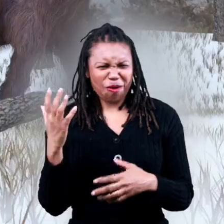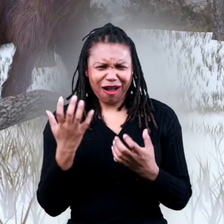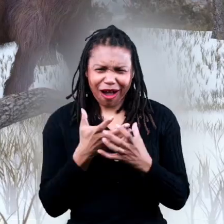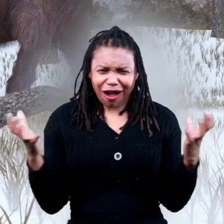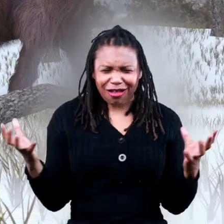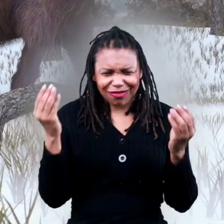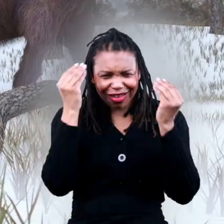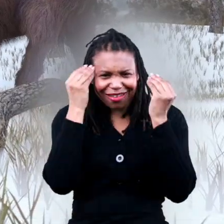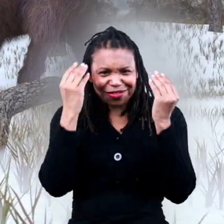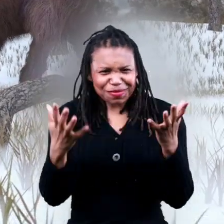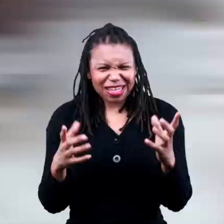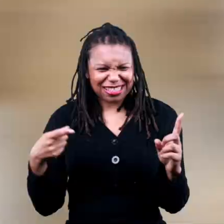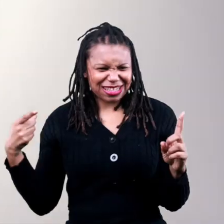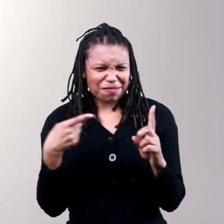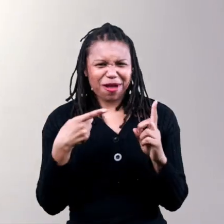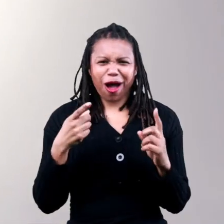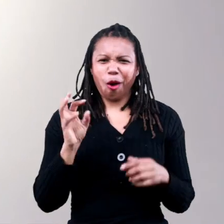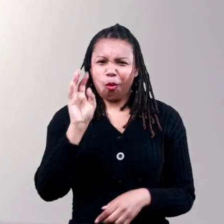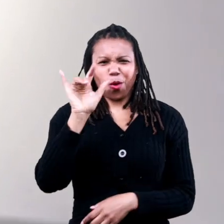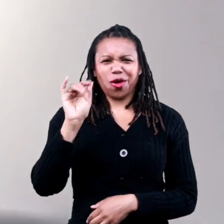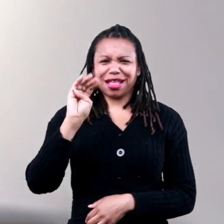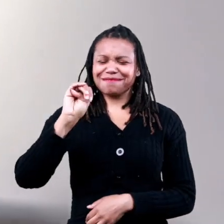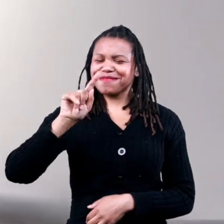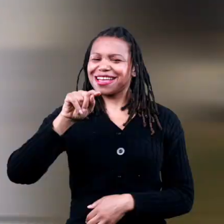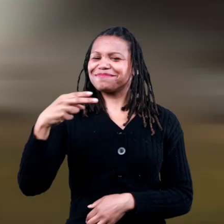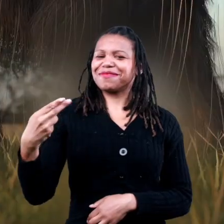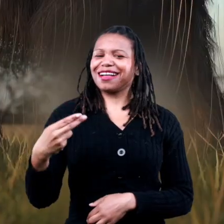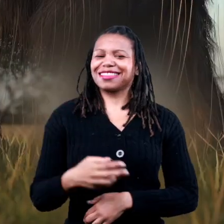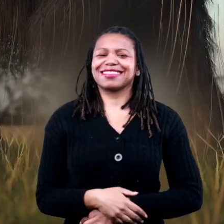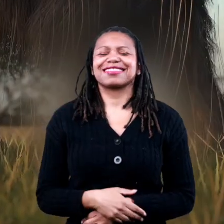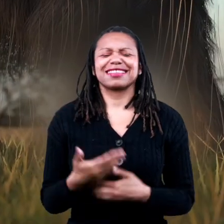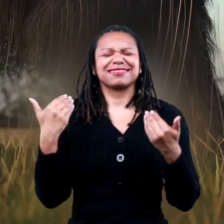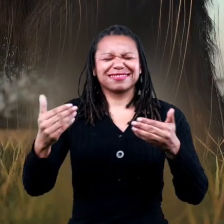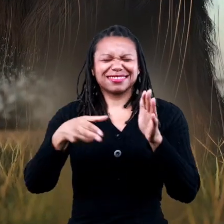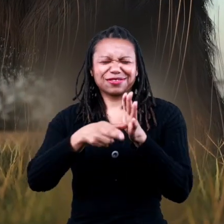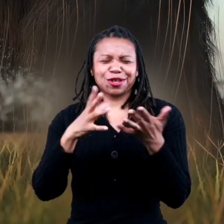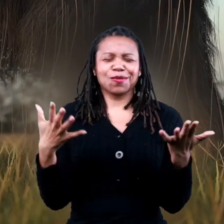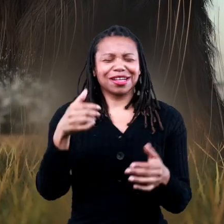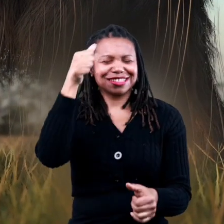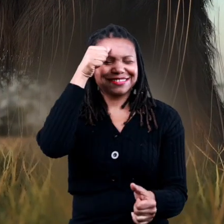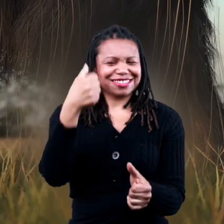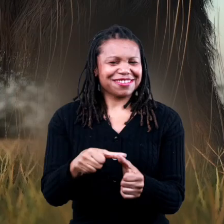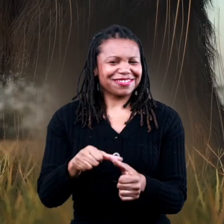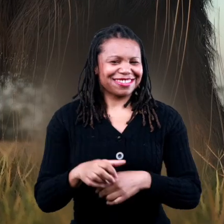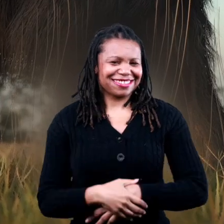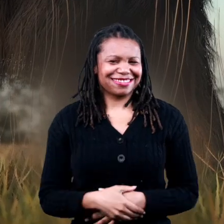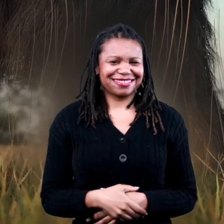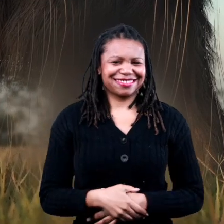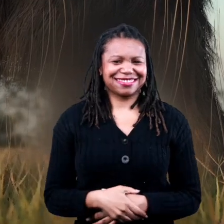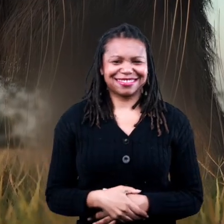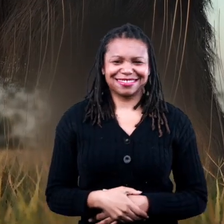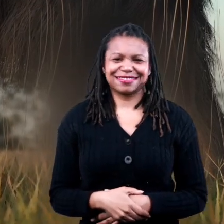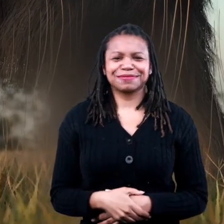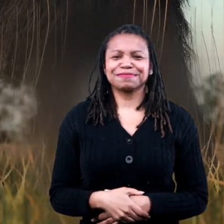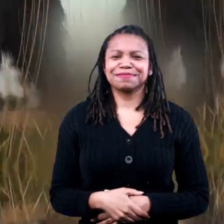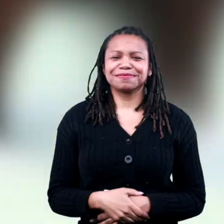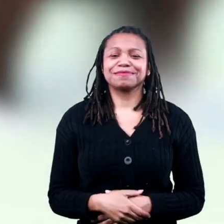it was so much to learn about woolly mammoths let's review to see what you remember